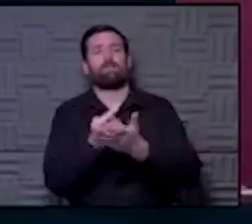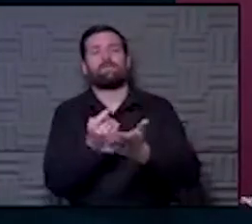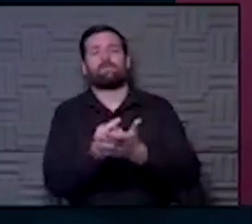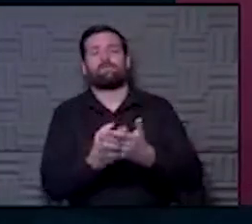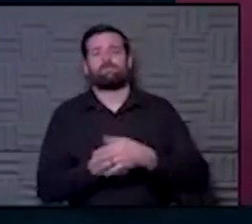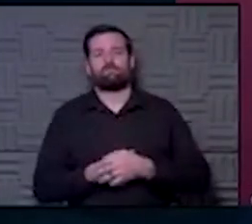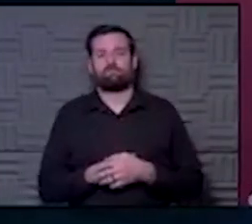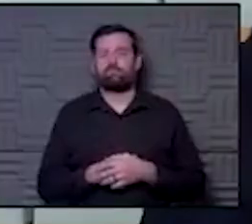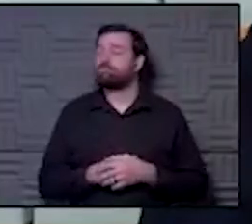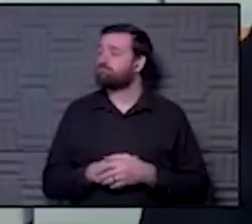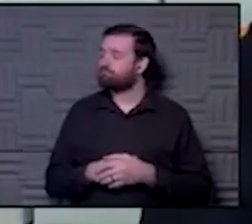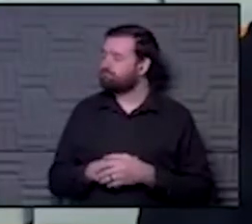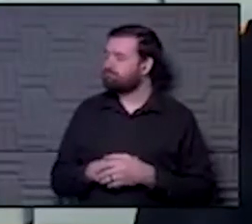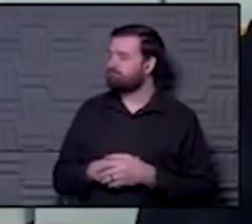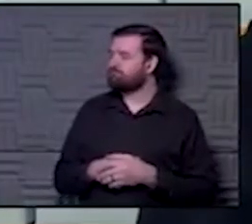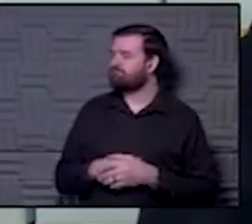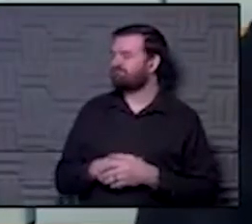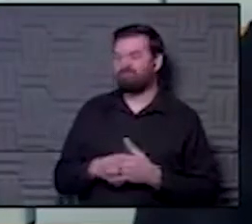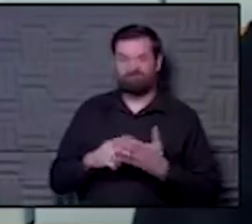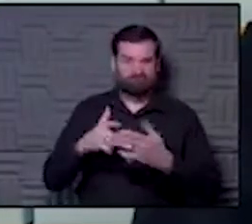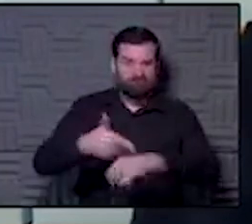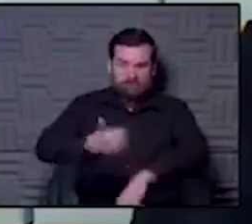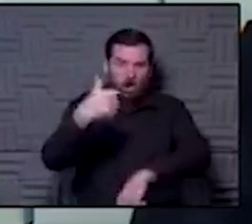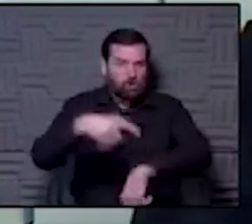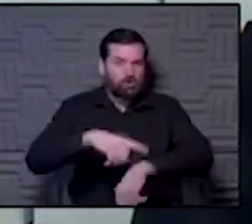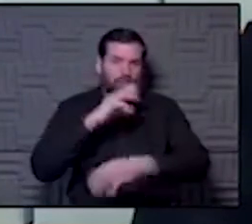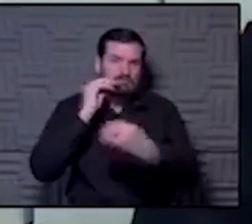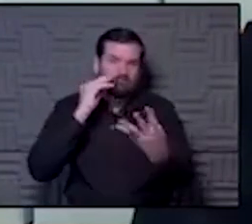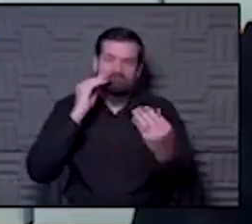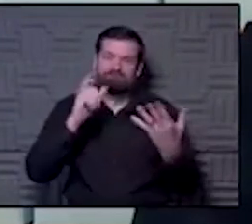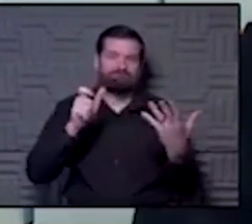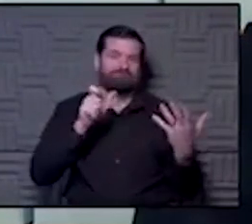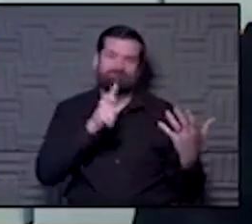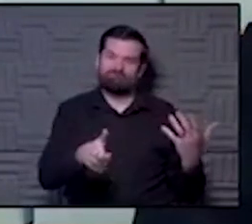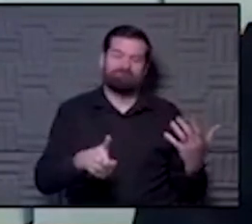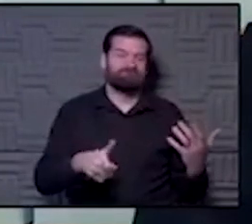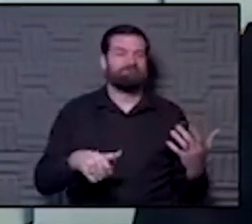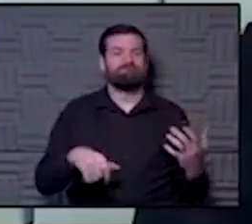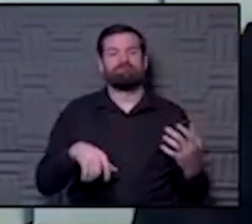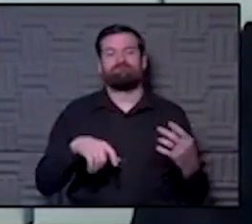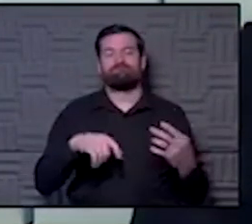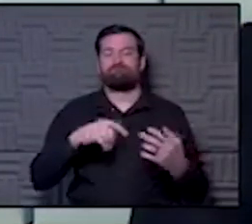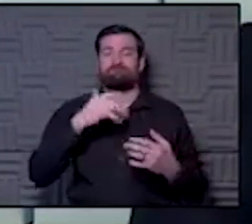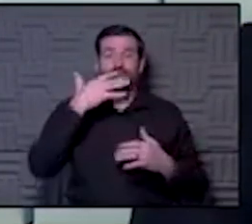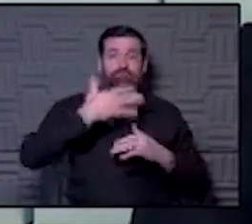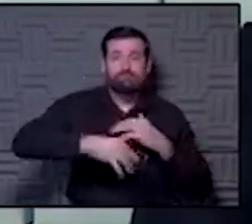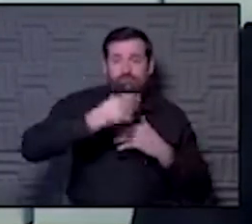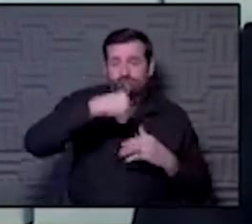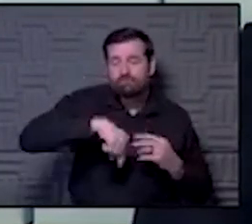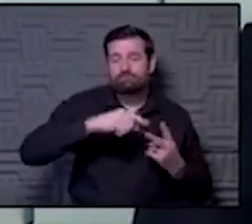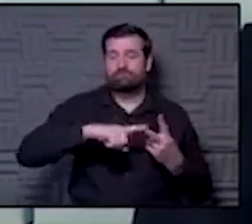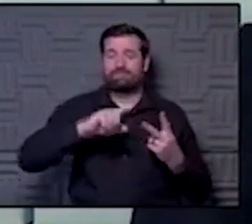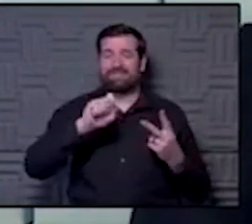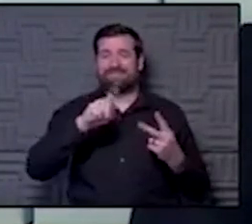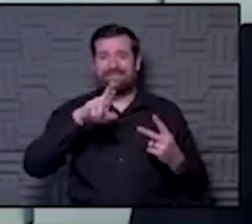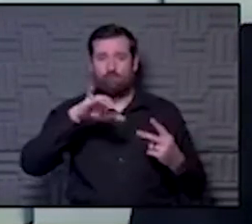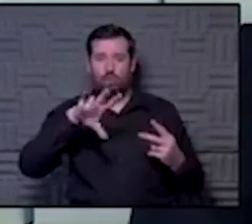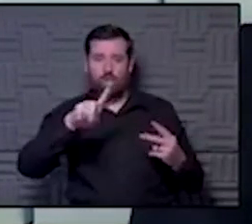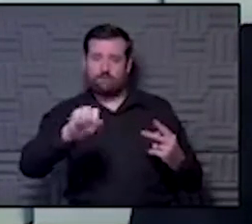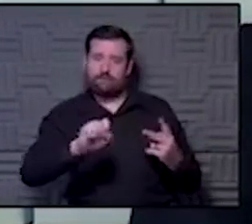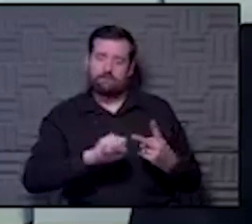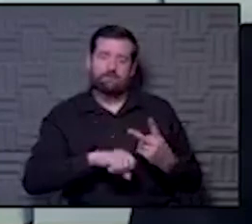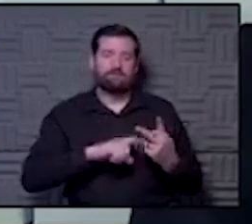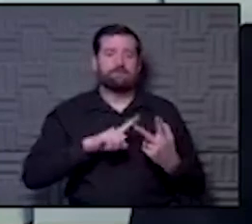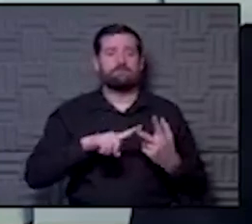Well, you know, there's really no long-term data. And the therapies that we use include immunoglobulins and steroids and then sometimes